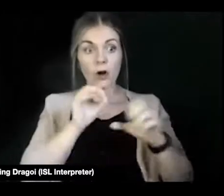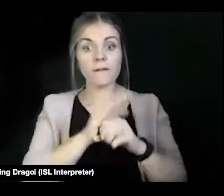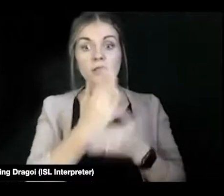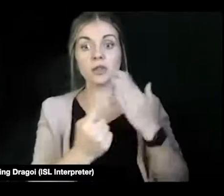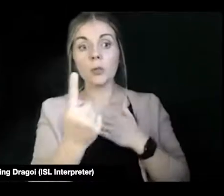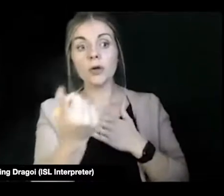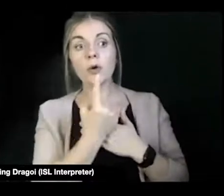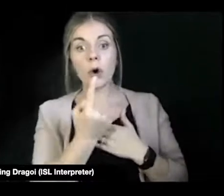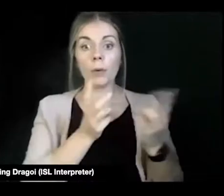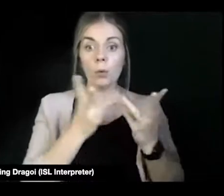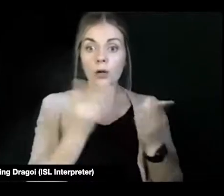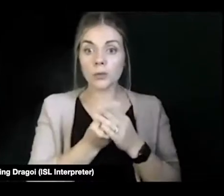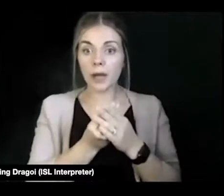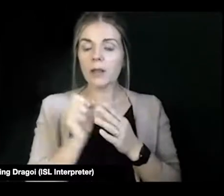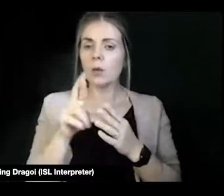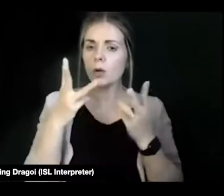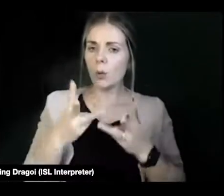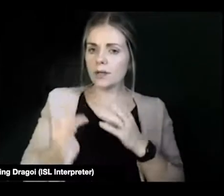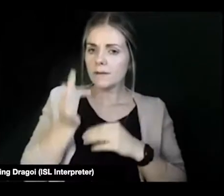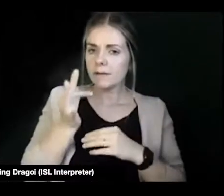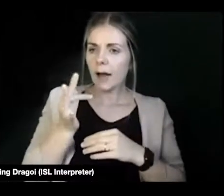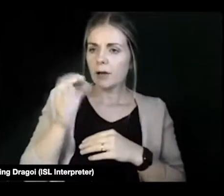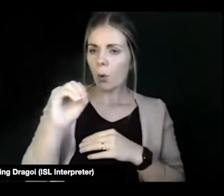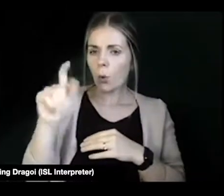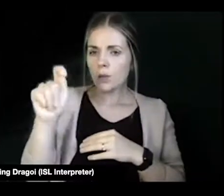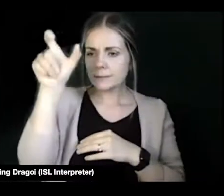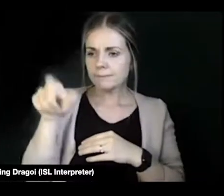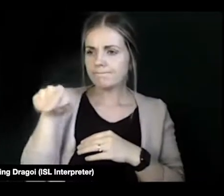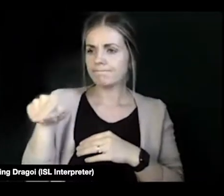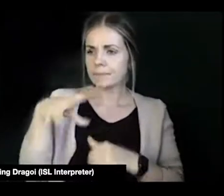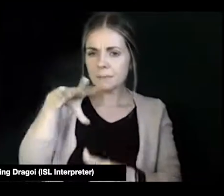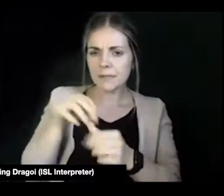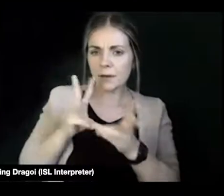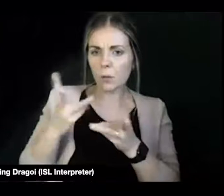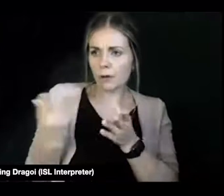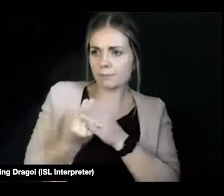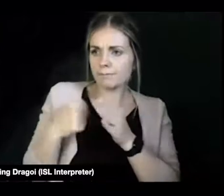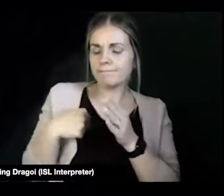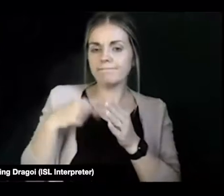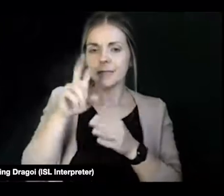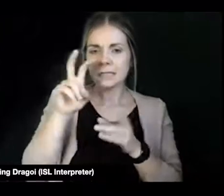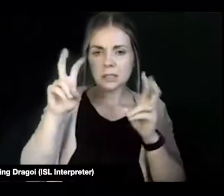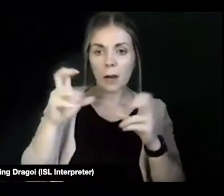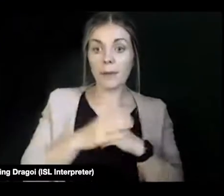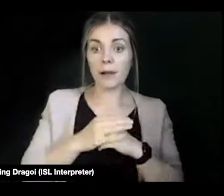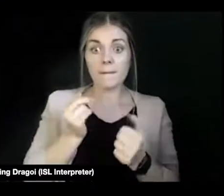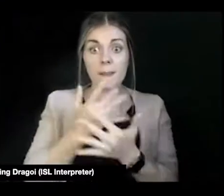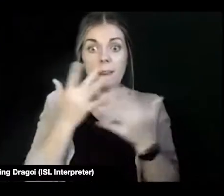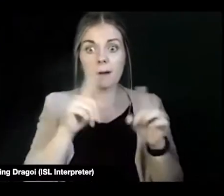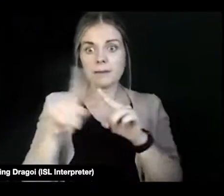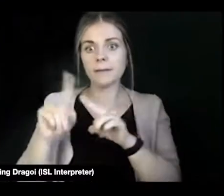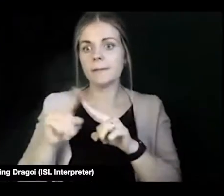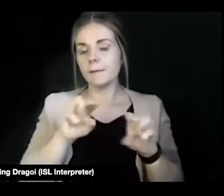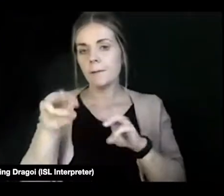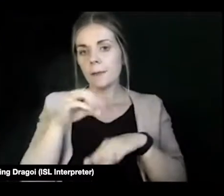find an occupational therapist that specifically works with, you know, with you on this subject. There are loads of people on there. So